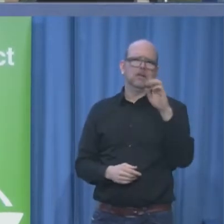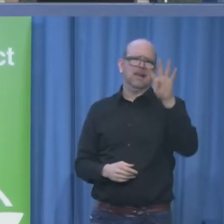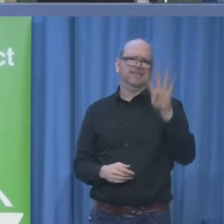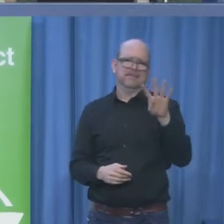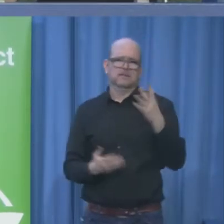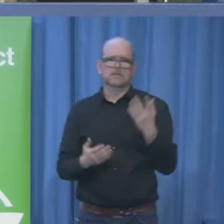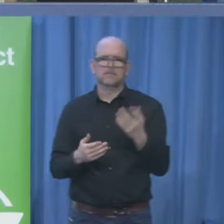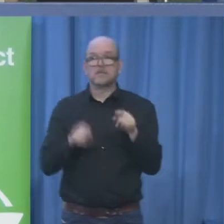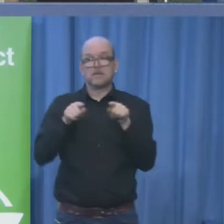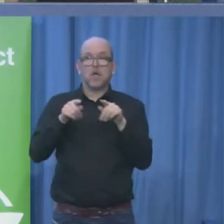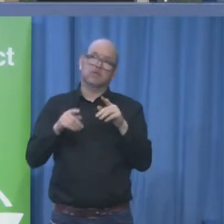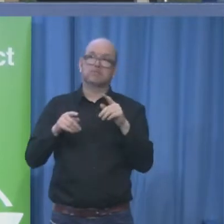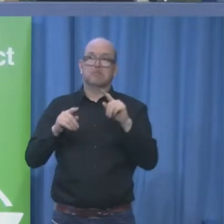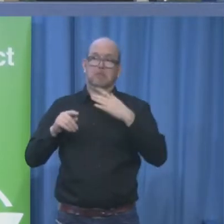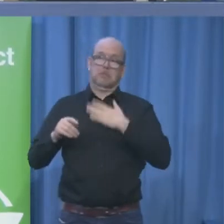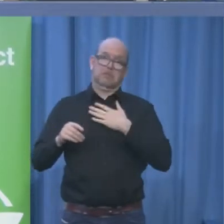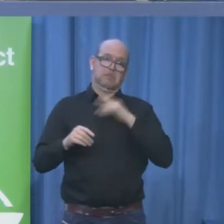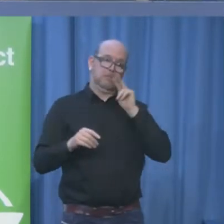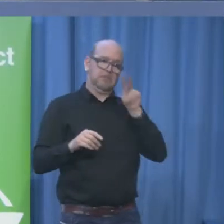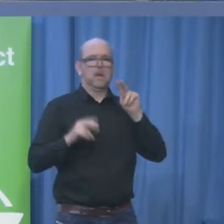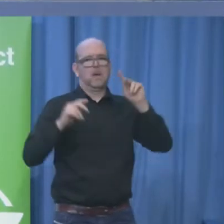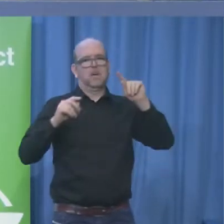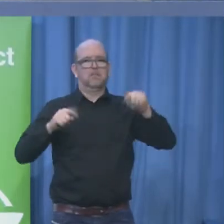with any experience?